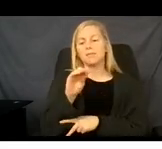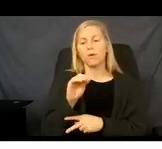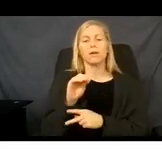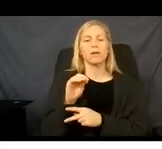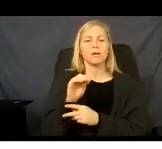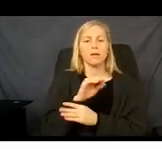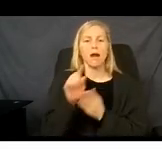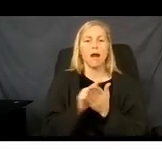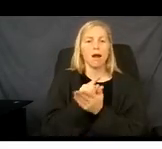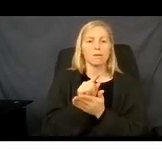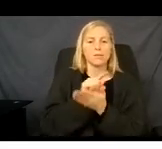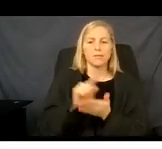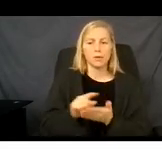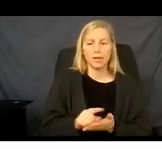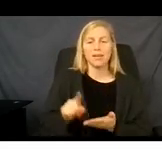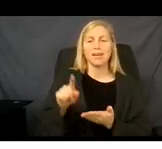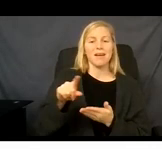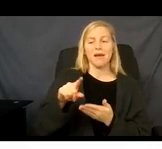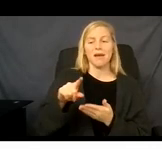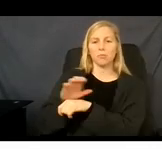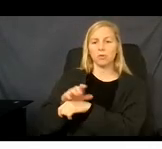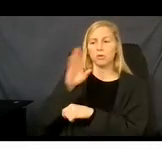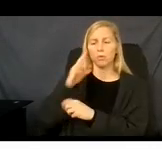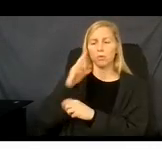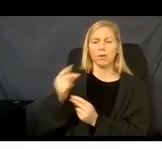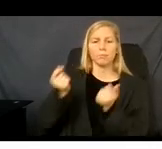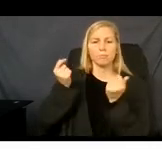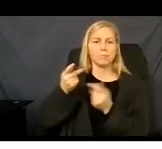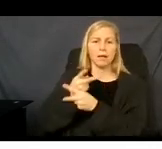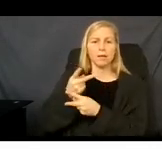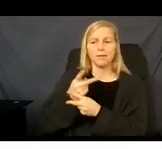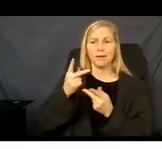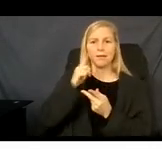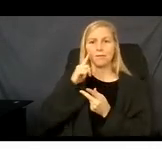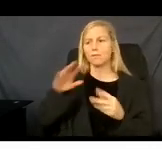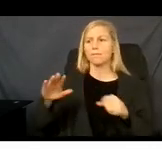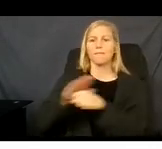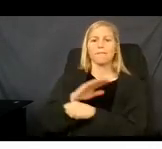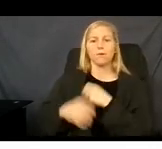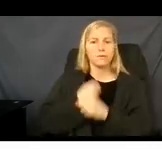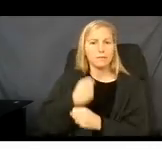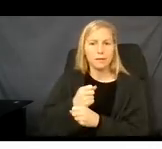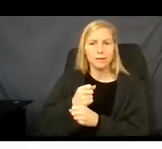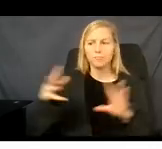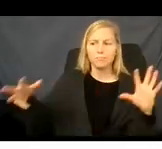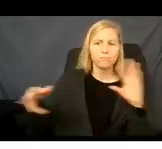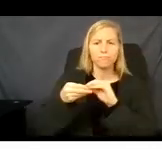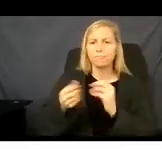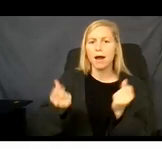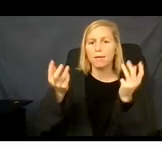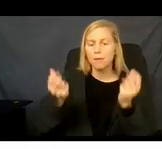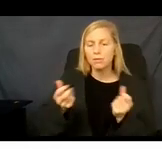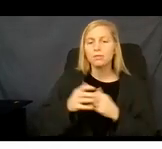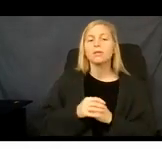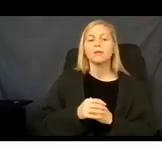calculate how much doubt will be for the entire year. And some people start